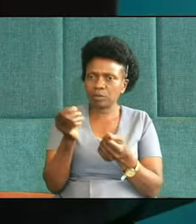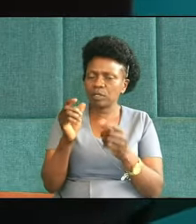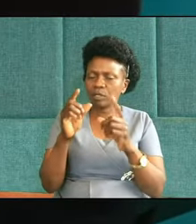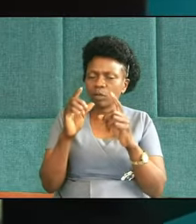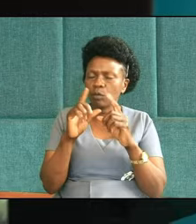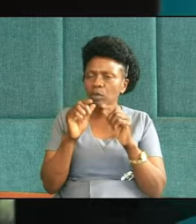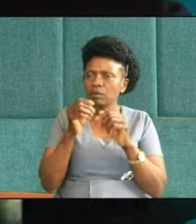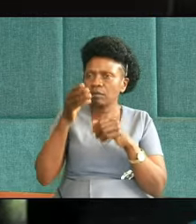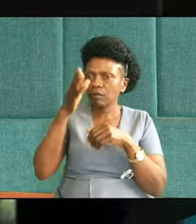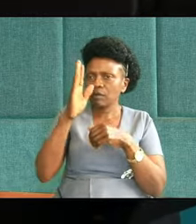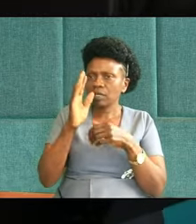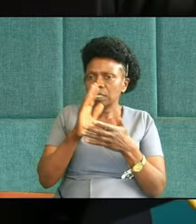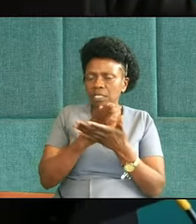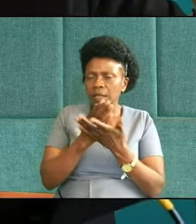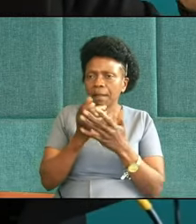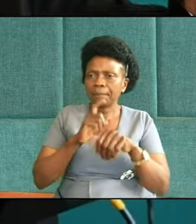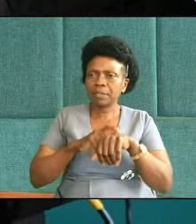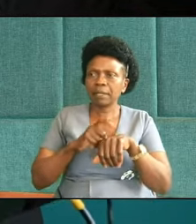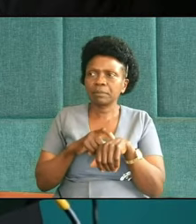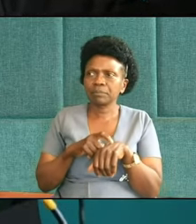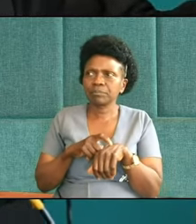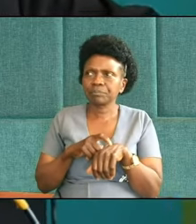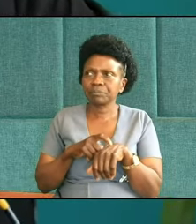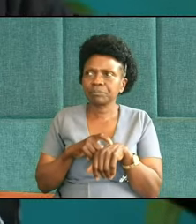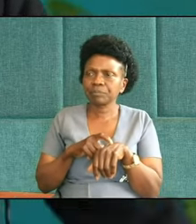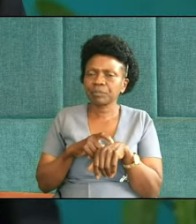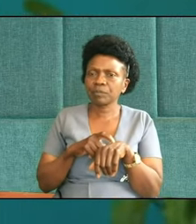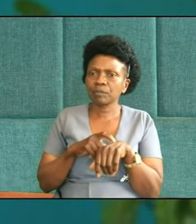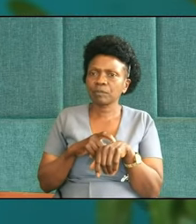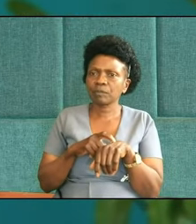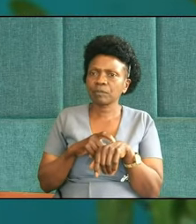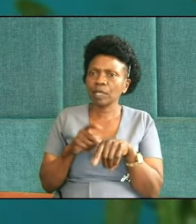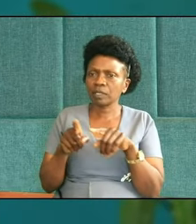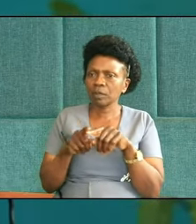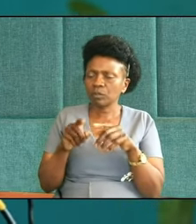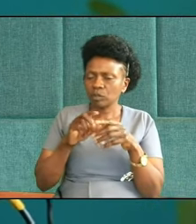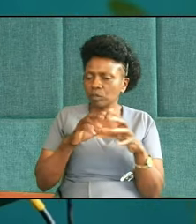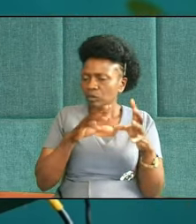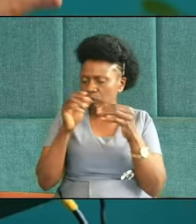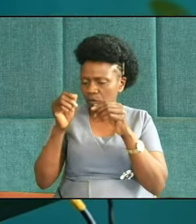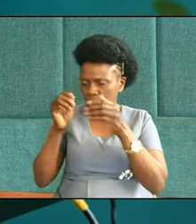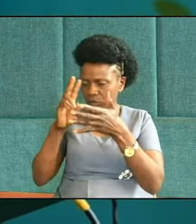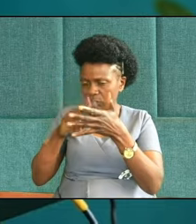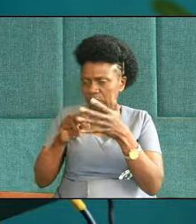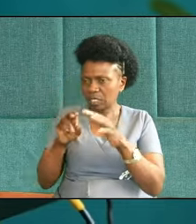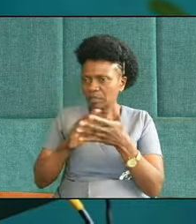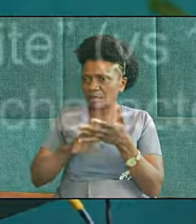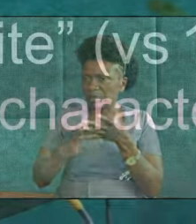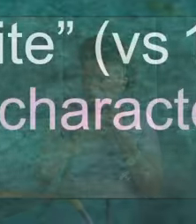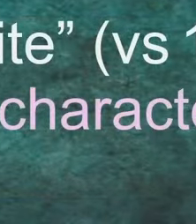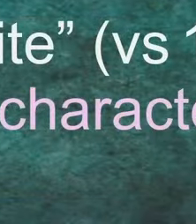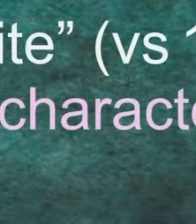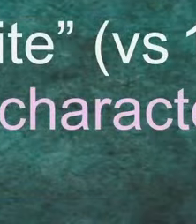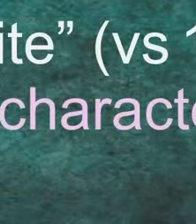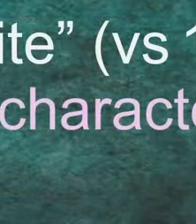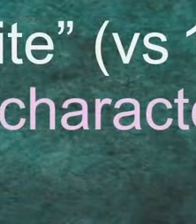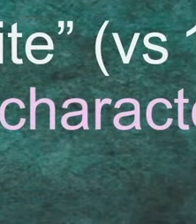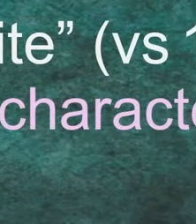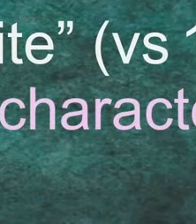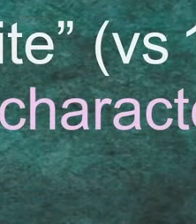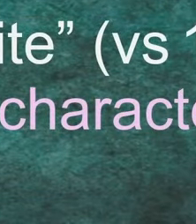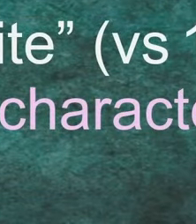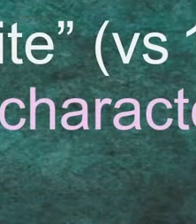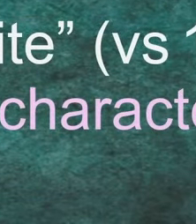involved that sometimes, as the Bible warns in 1 Corinthians chapter 15, verse 33, would you read it with me,